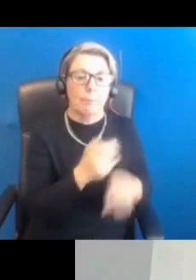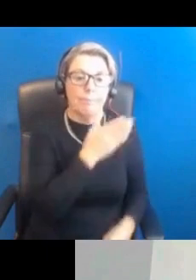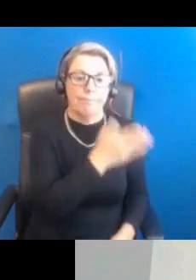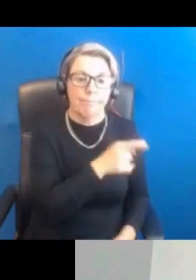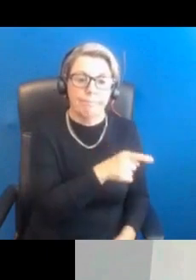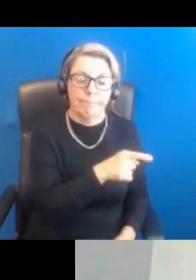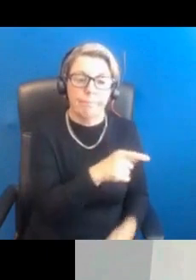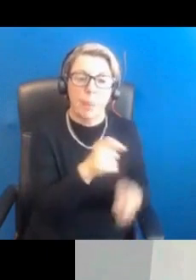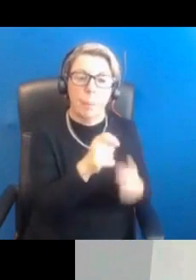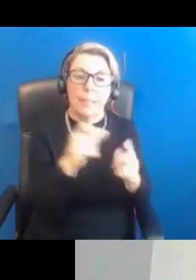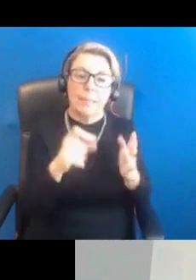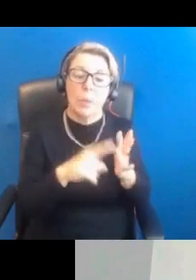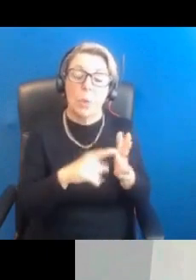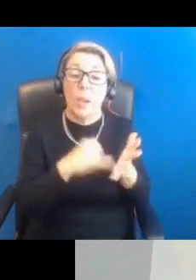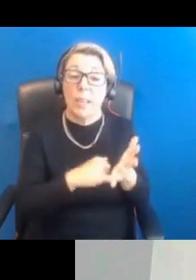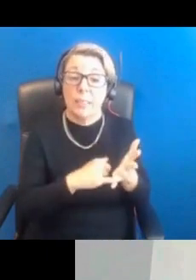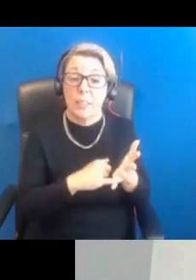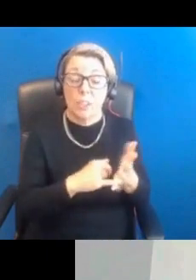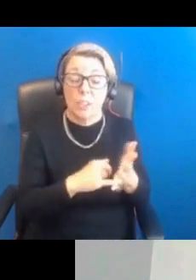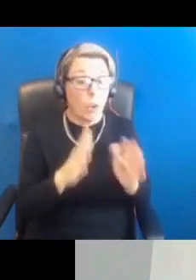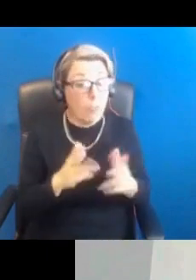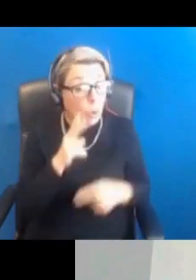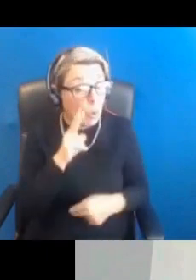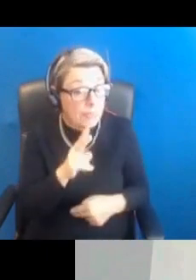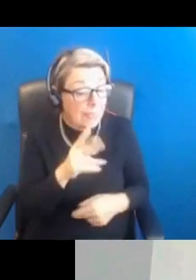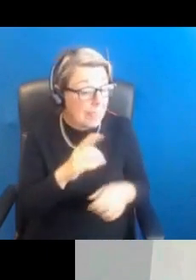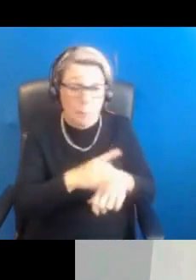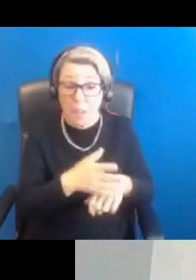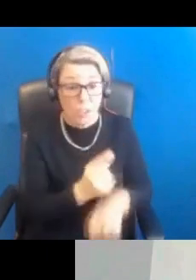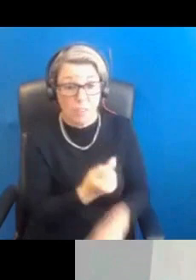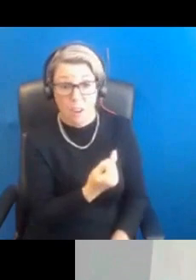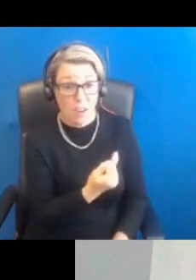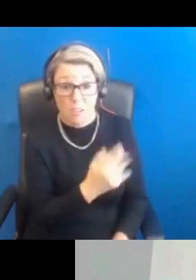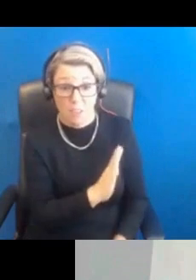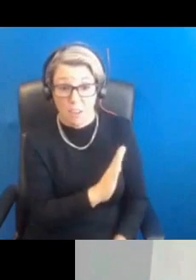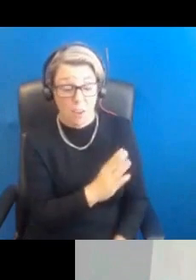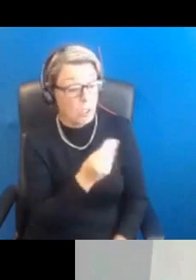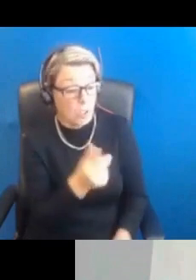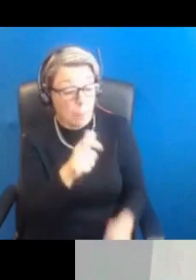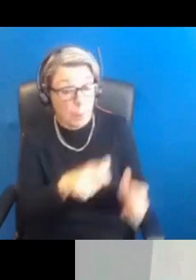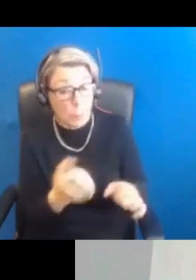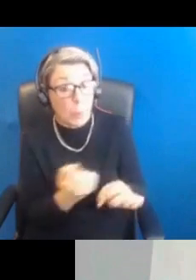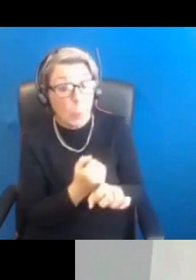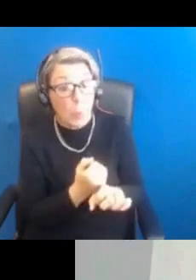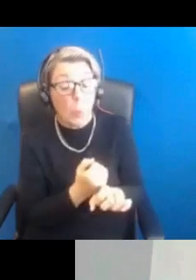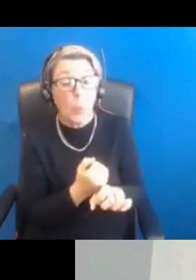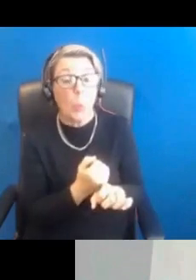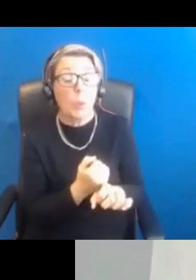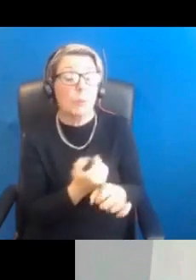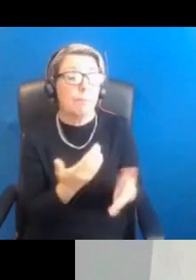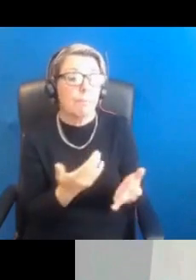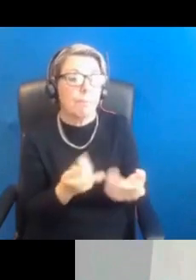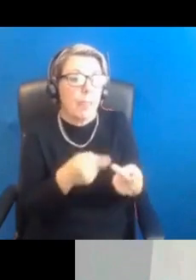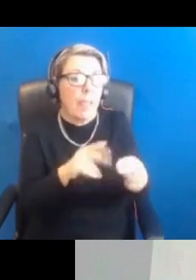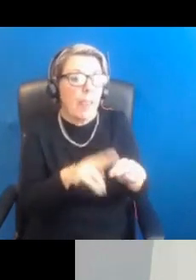PCOS don't need to come to see a specialist in PCOS. Some people do, particularly if they've got